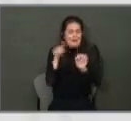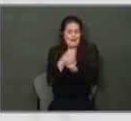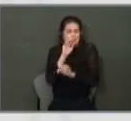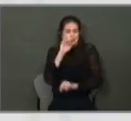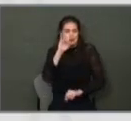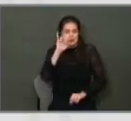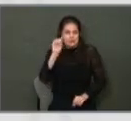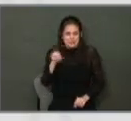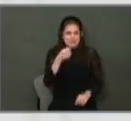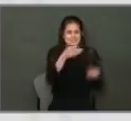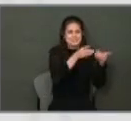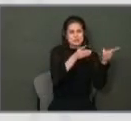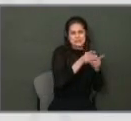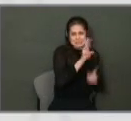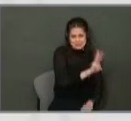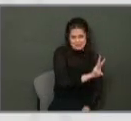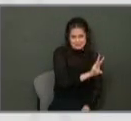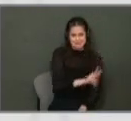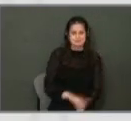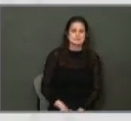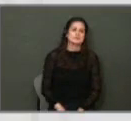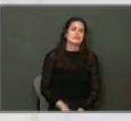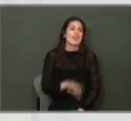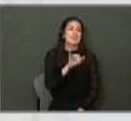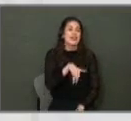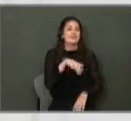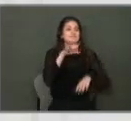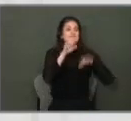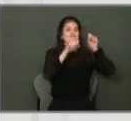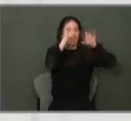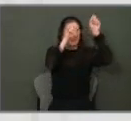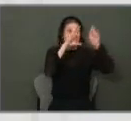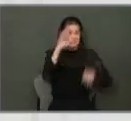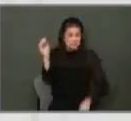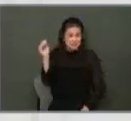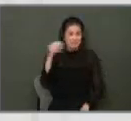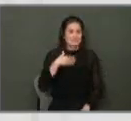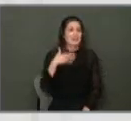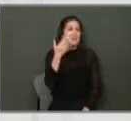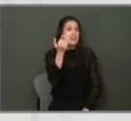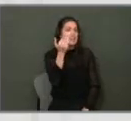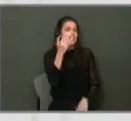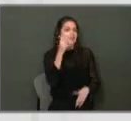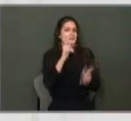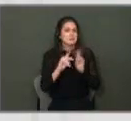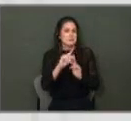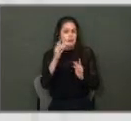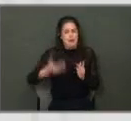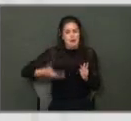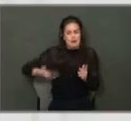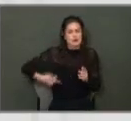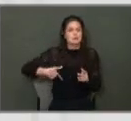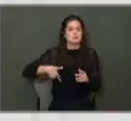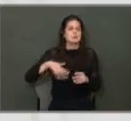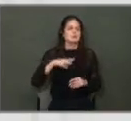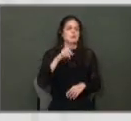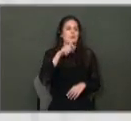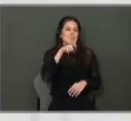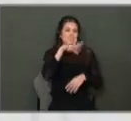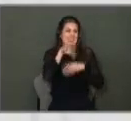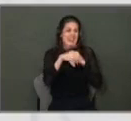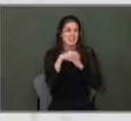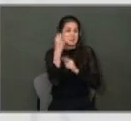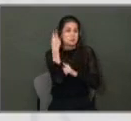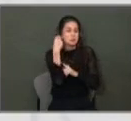in District 6. That ladder company and the 15 firefighters that go with it, we were scheduled to add two years